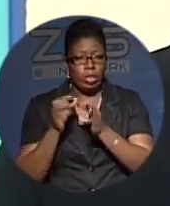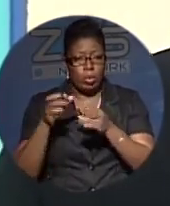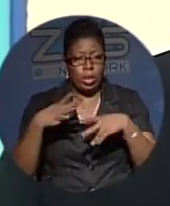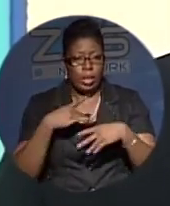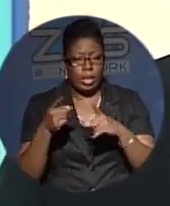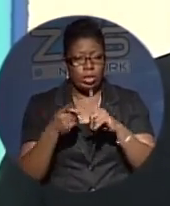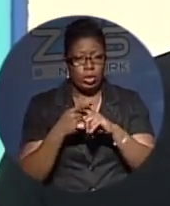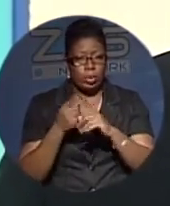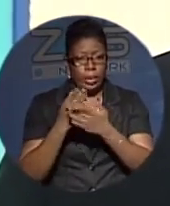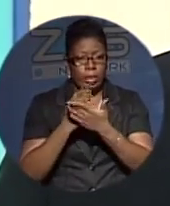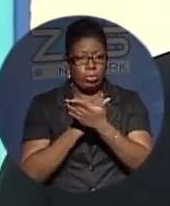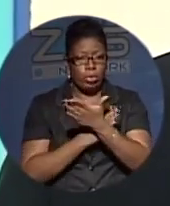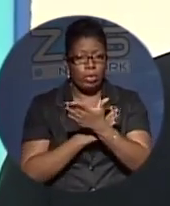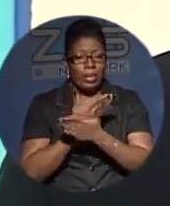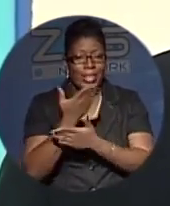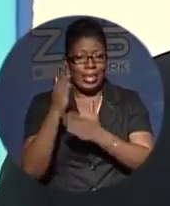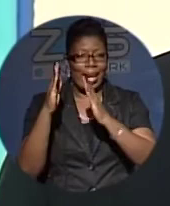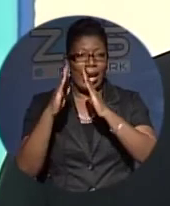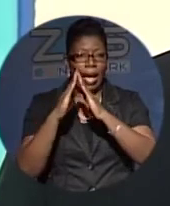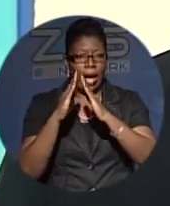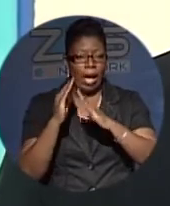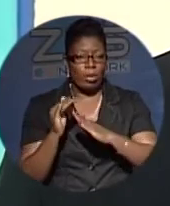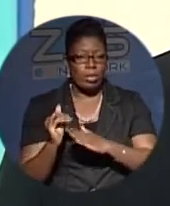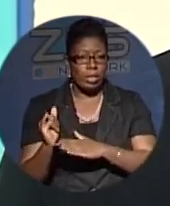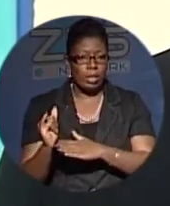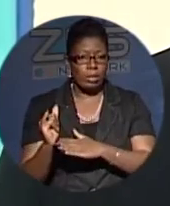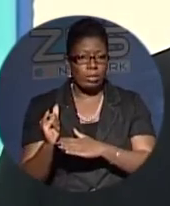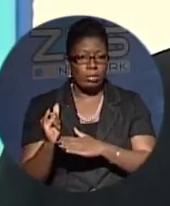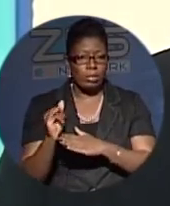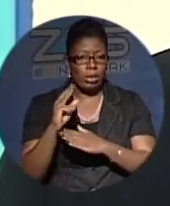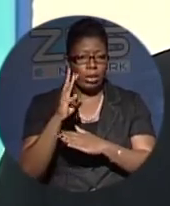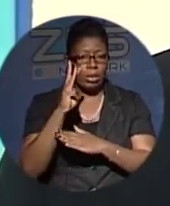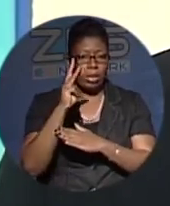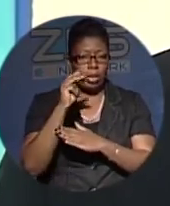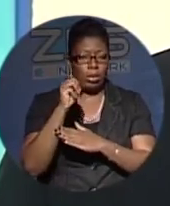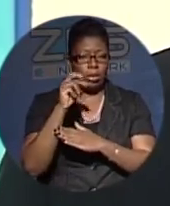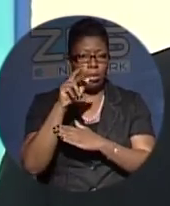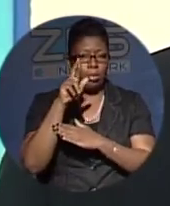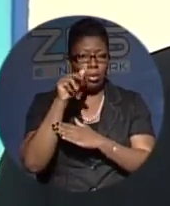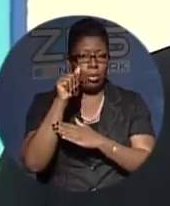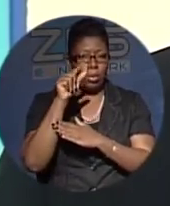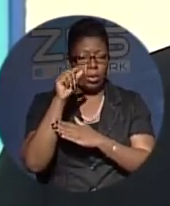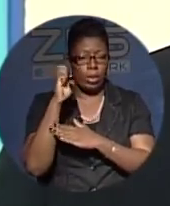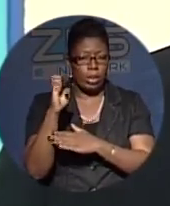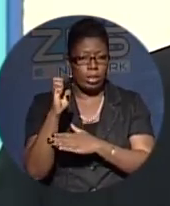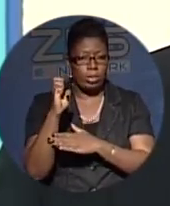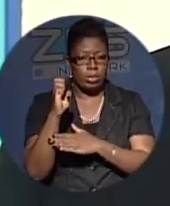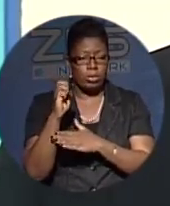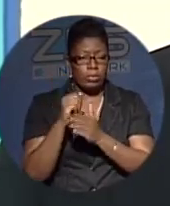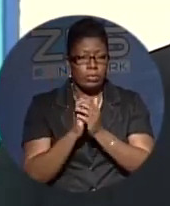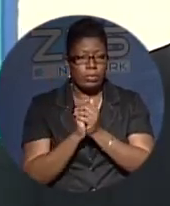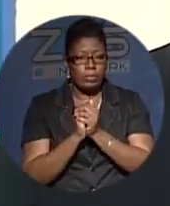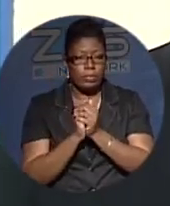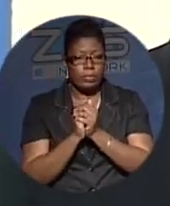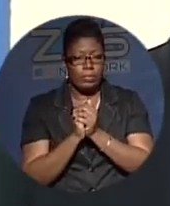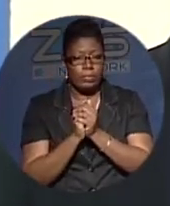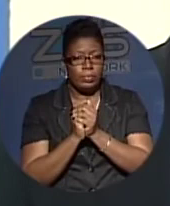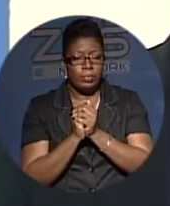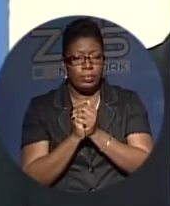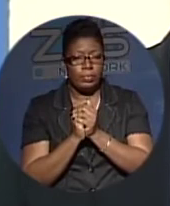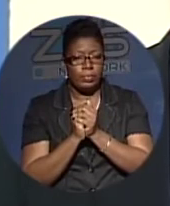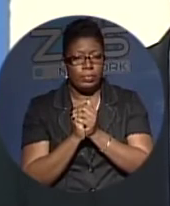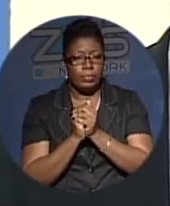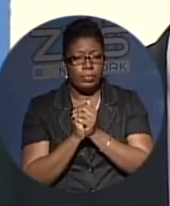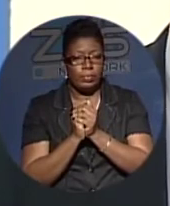improve their housing, mortgage loans to a certain extent. But above all, it's productive,